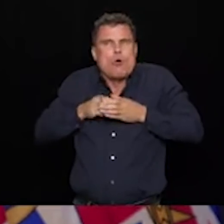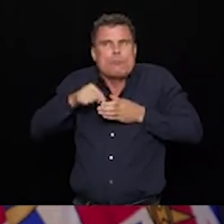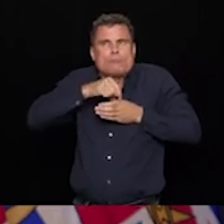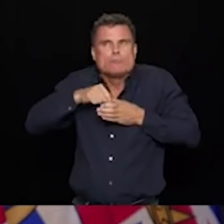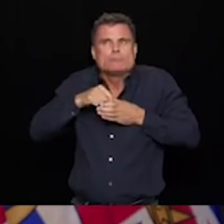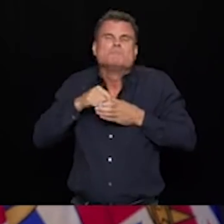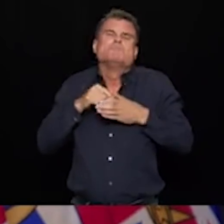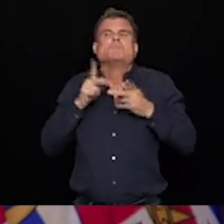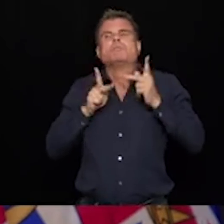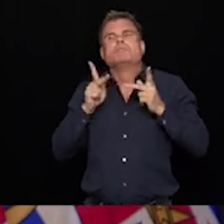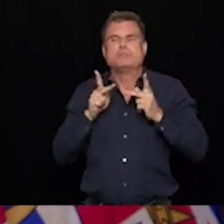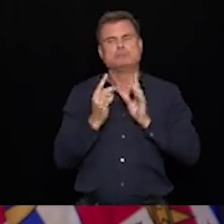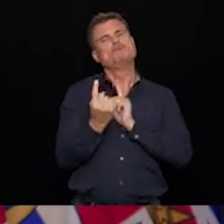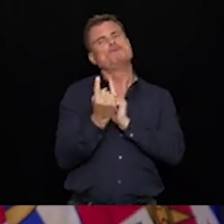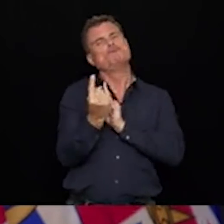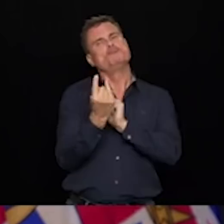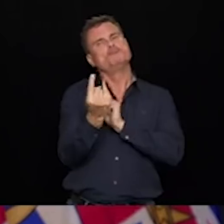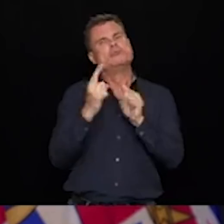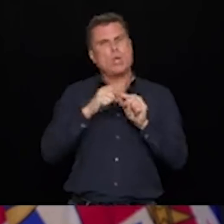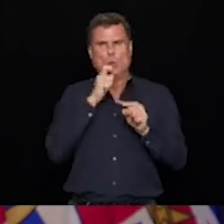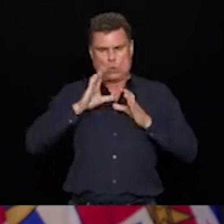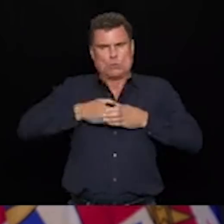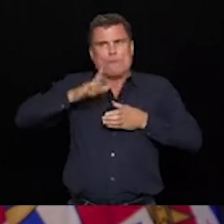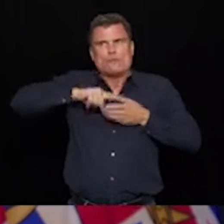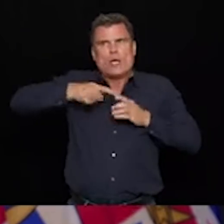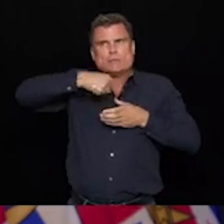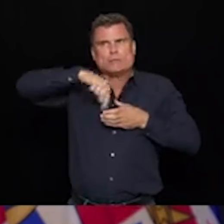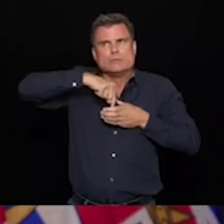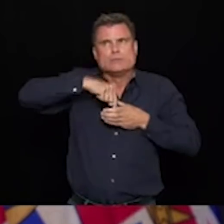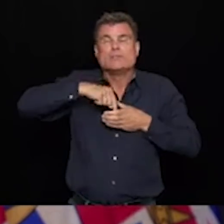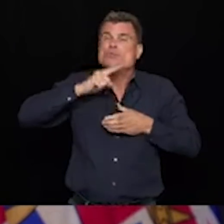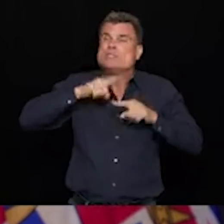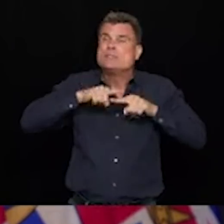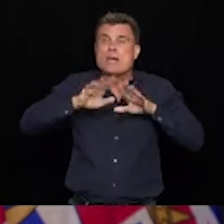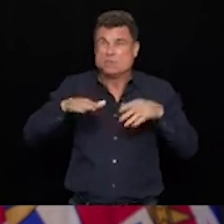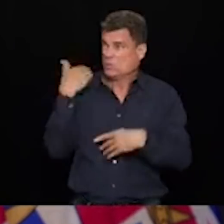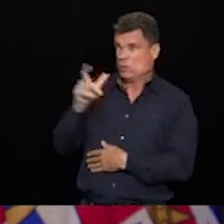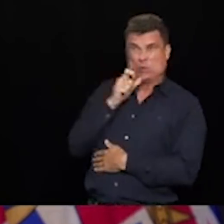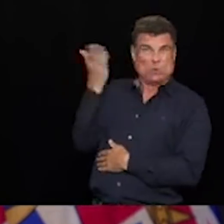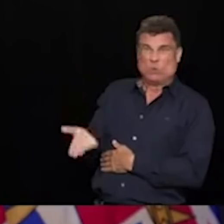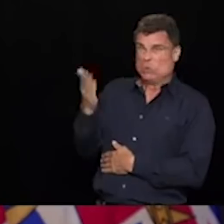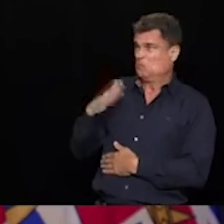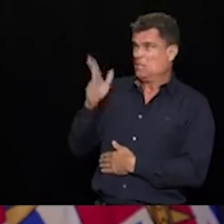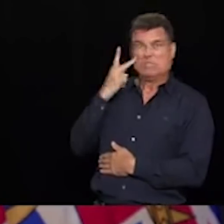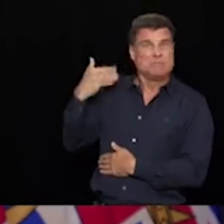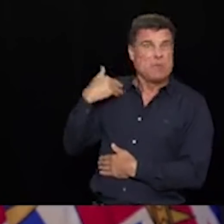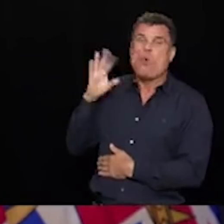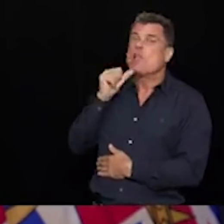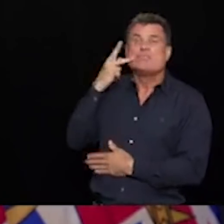more specifics. For people you don't know or see regularly, maintaining that two metres is incredibly important.